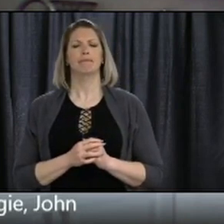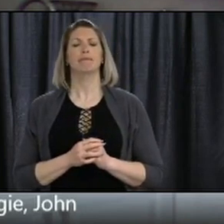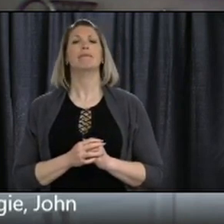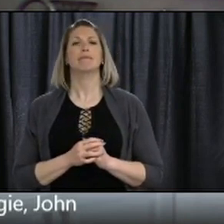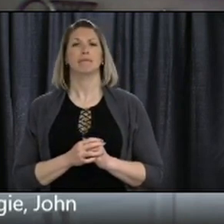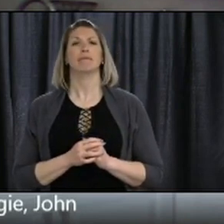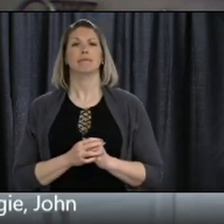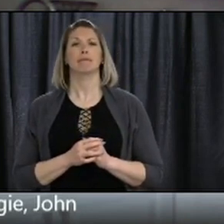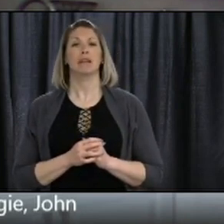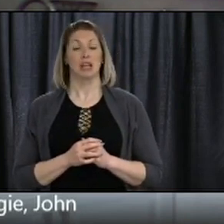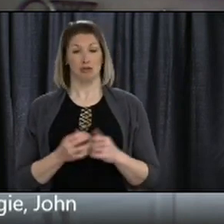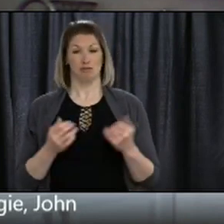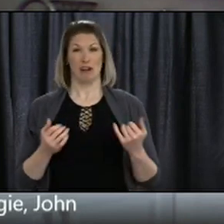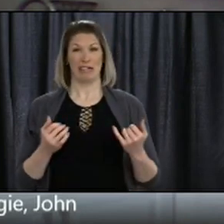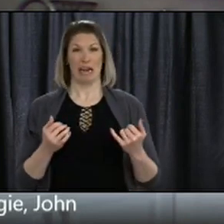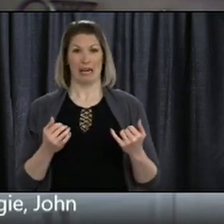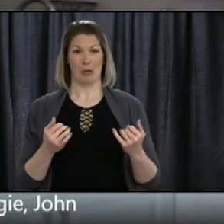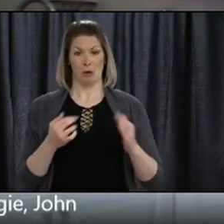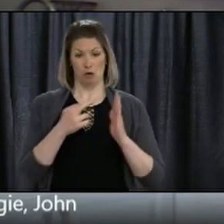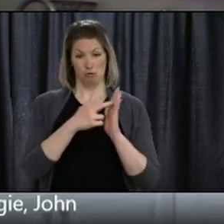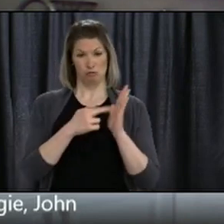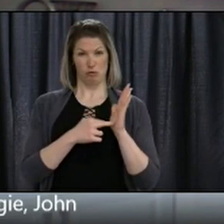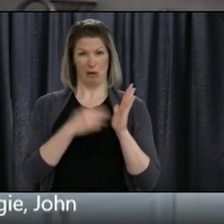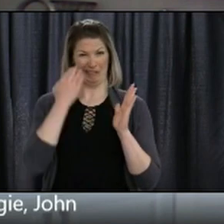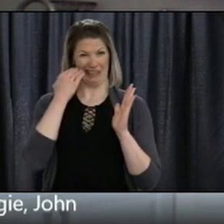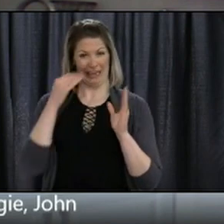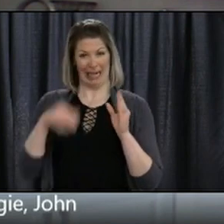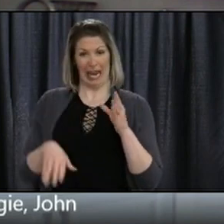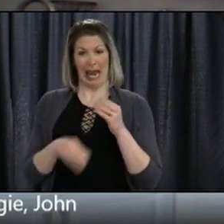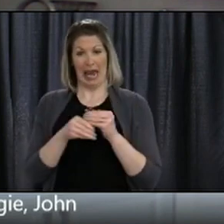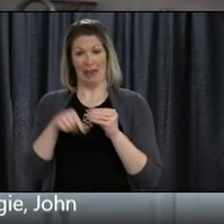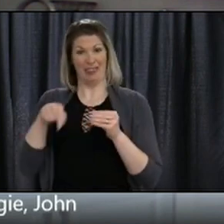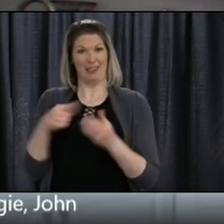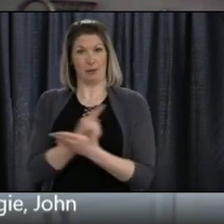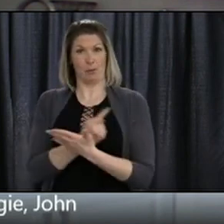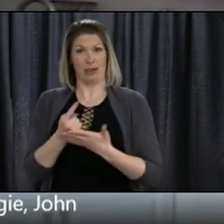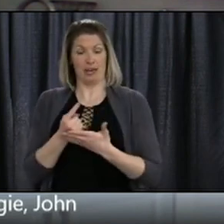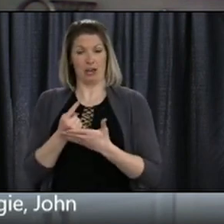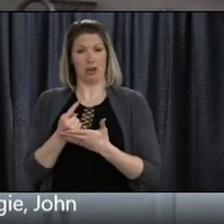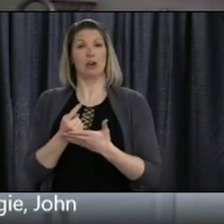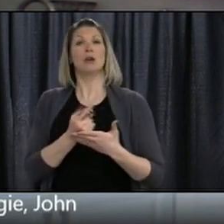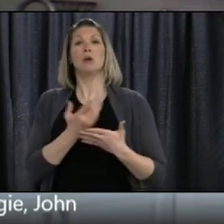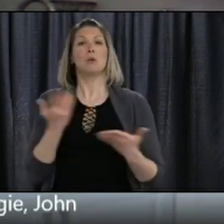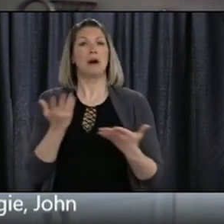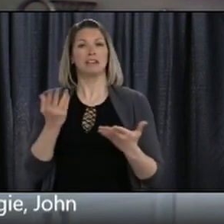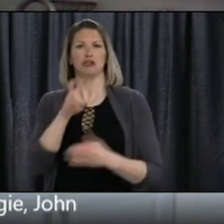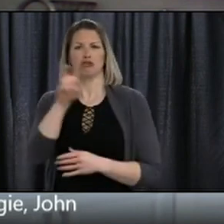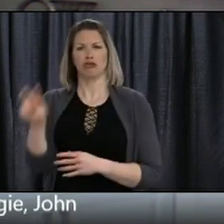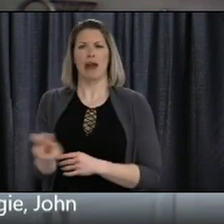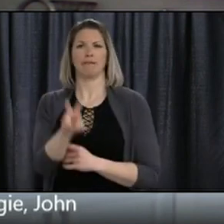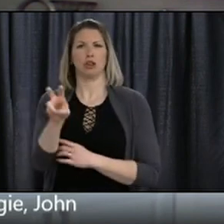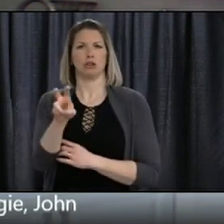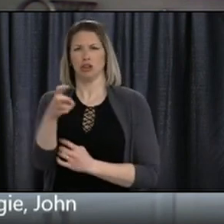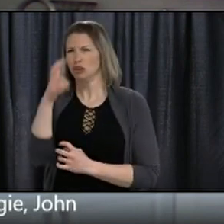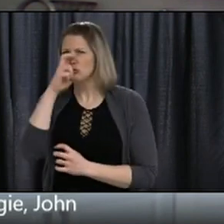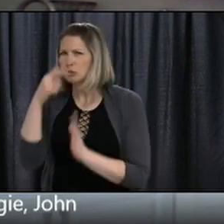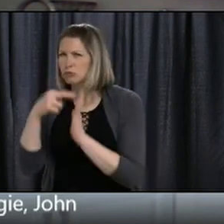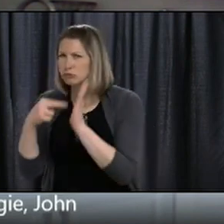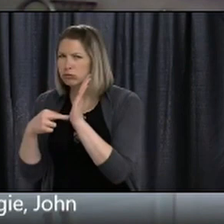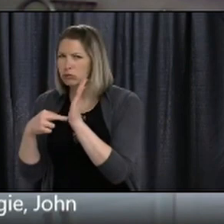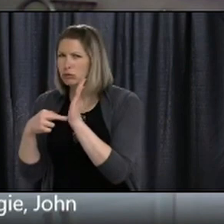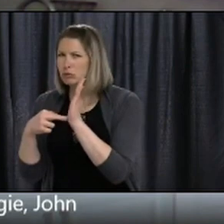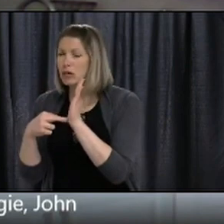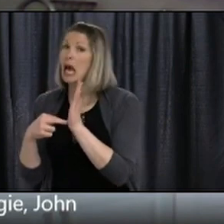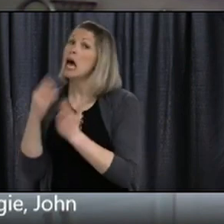around travel and have generated a lot of discussion because of their implementation date